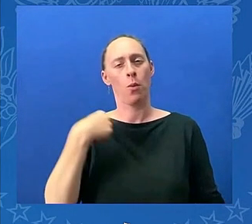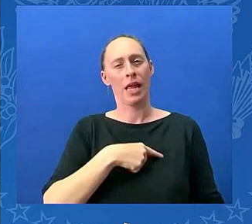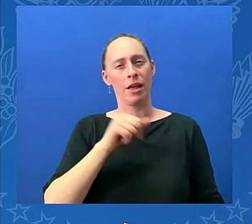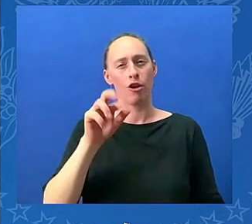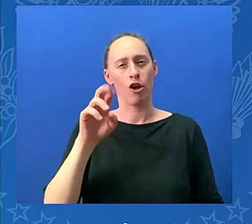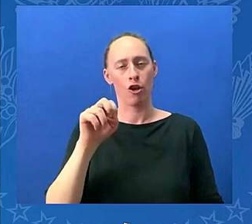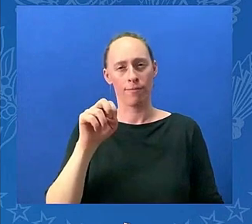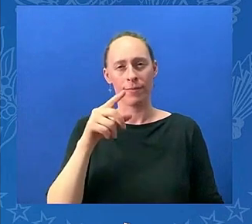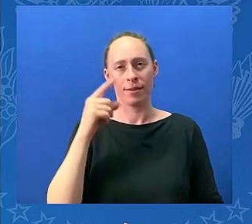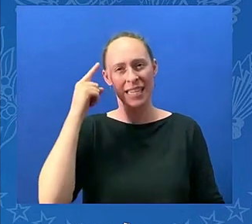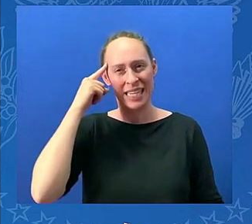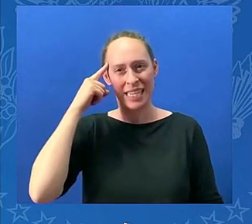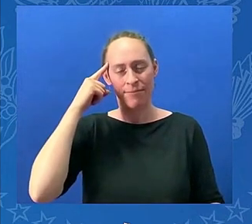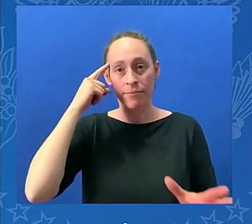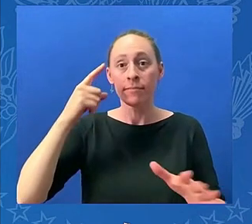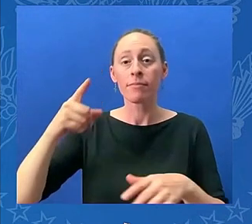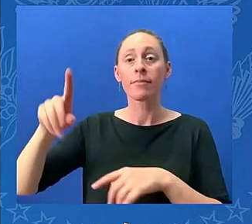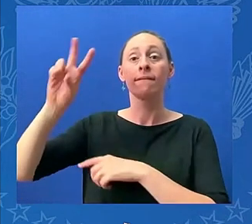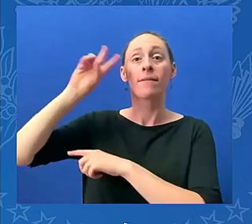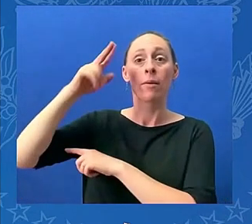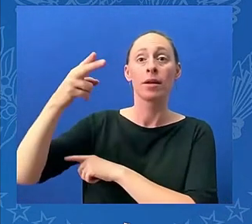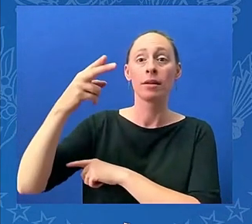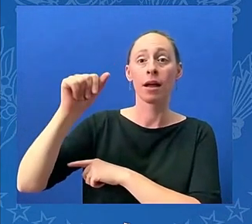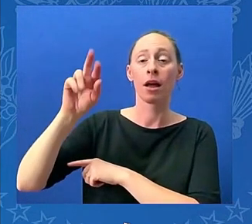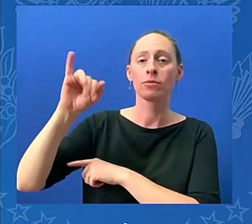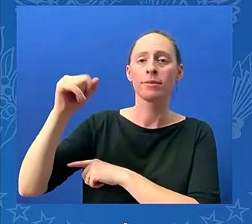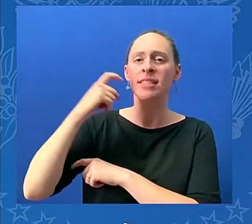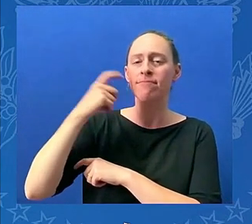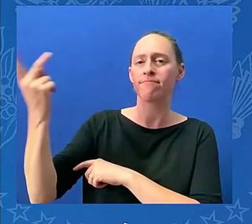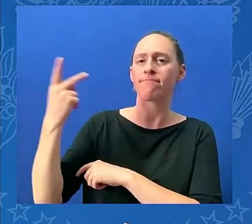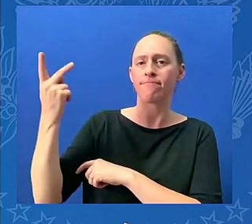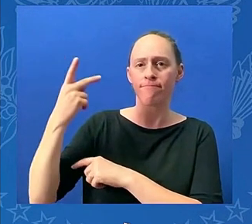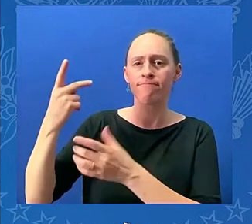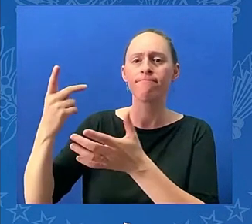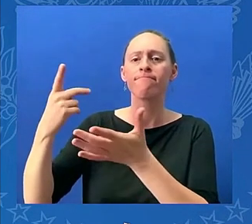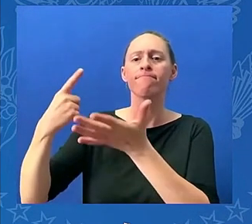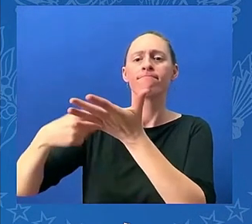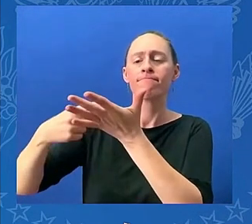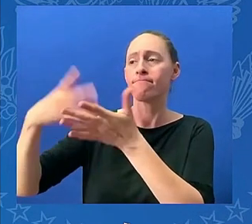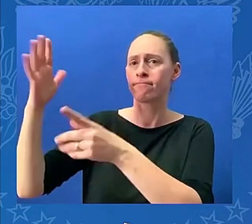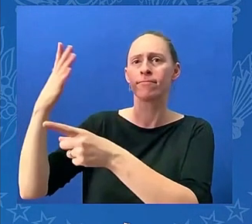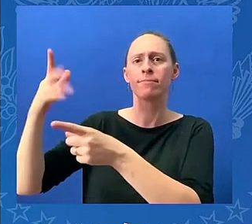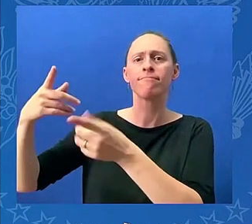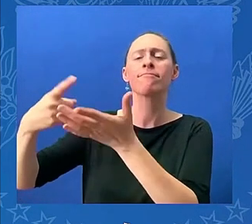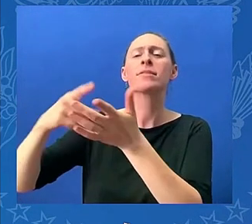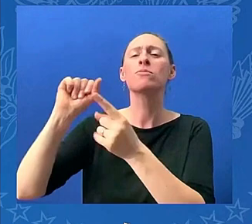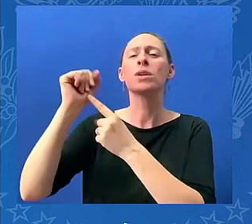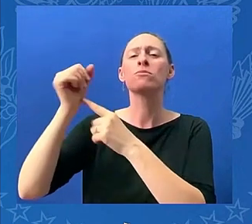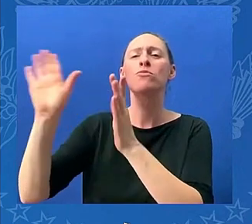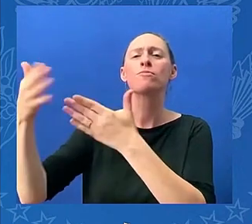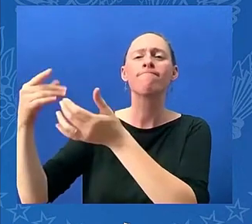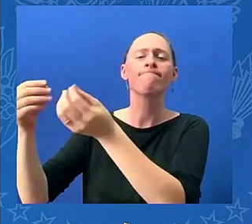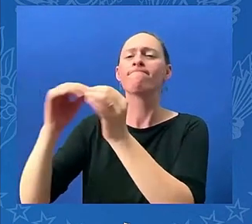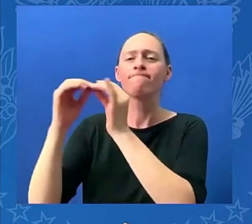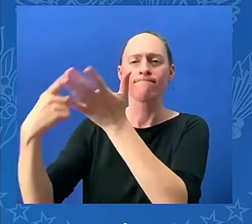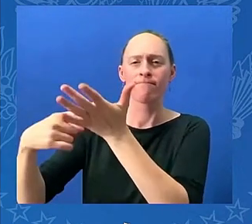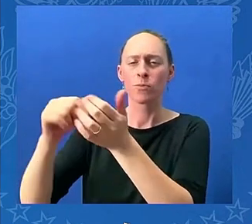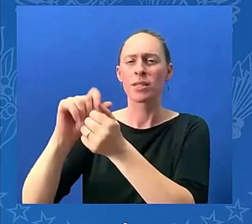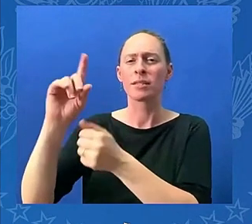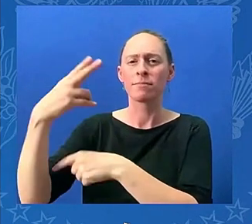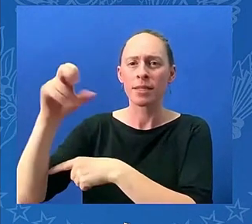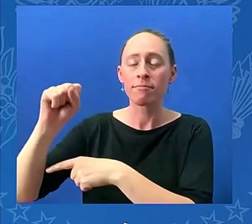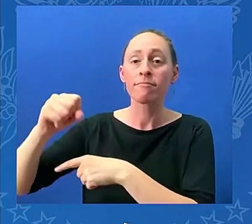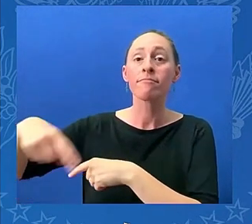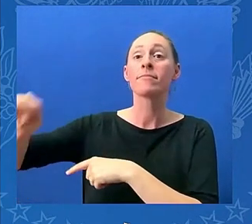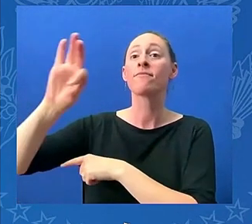by my Homeland Security team including the Director of the FBI, the Secretary of Homeland Security, the